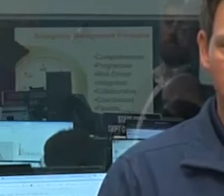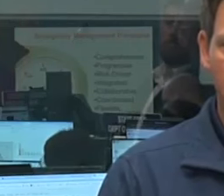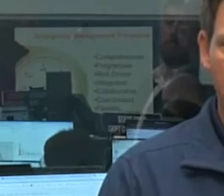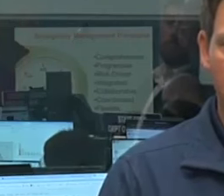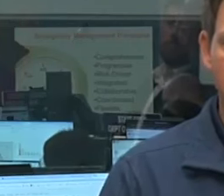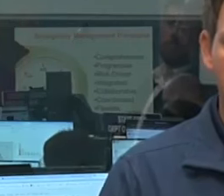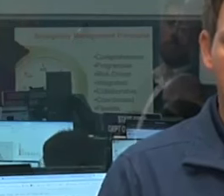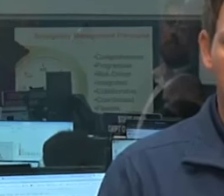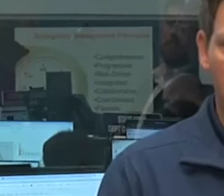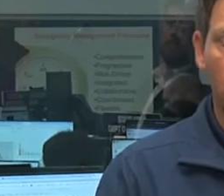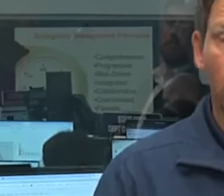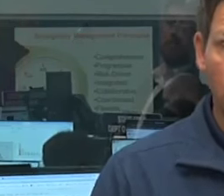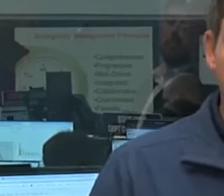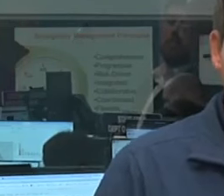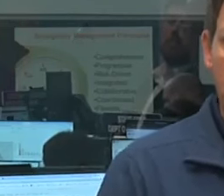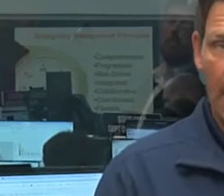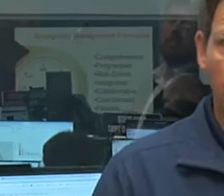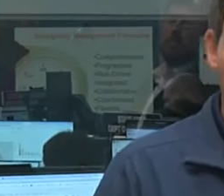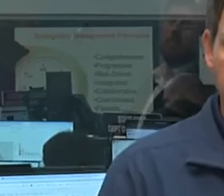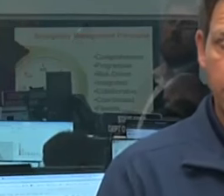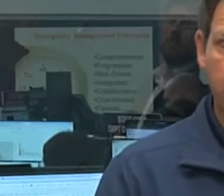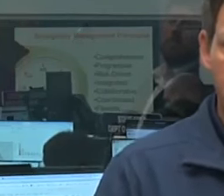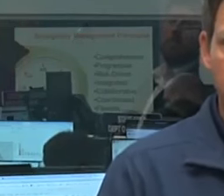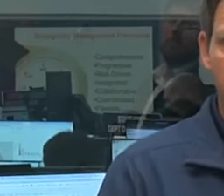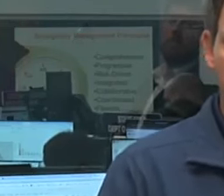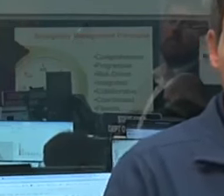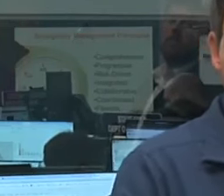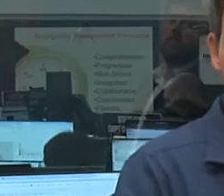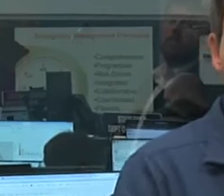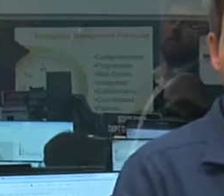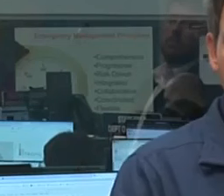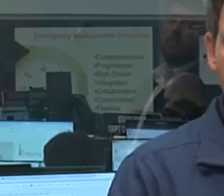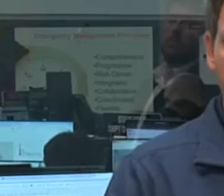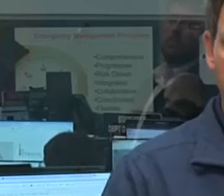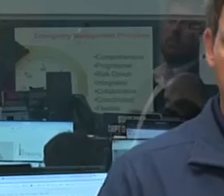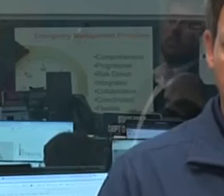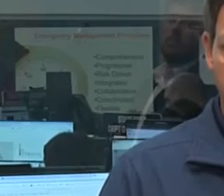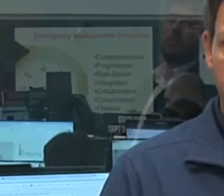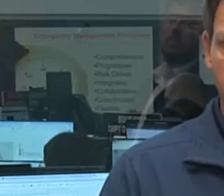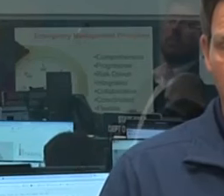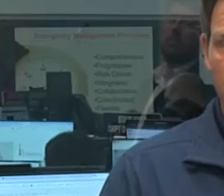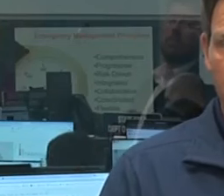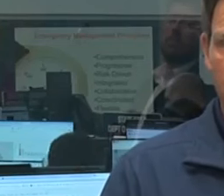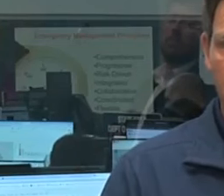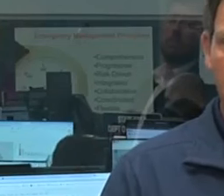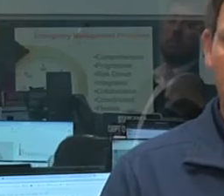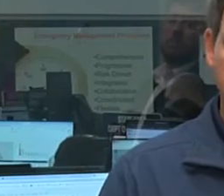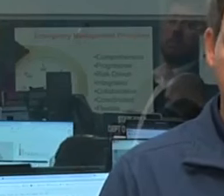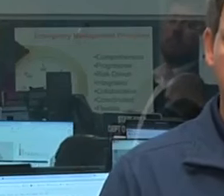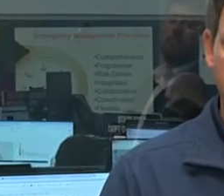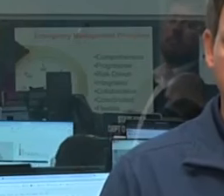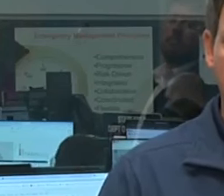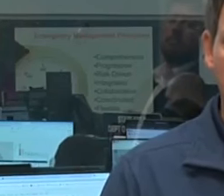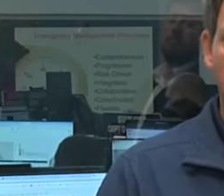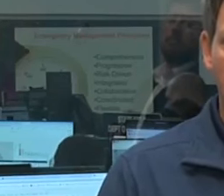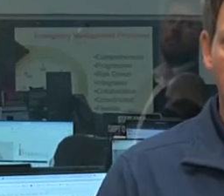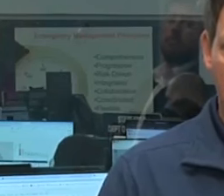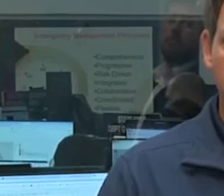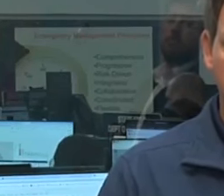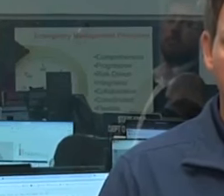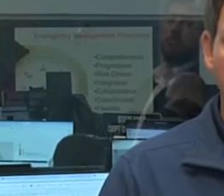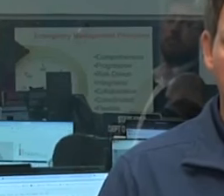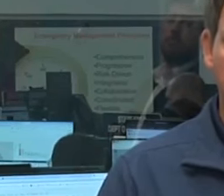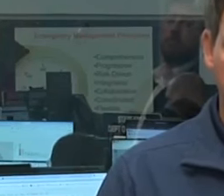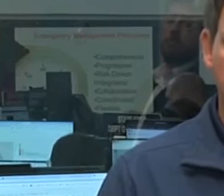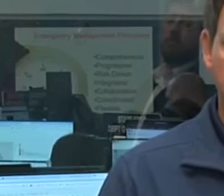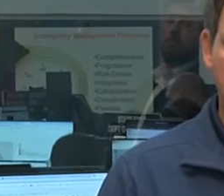tornadoes. We'll see how much this storm is impacting. Of course, if it's a direct hit on Tallahassee, you're going to see a lot